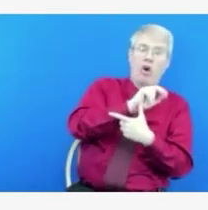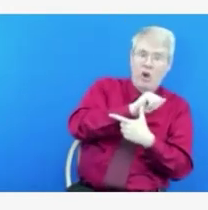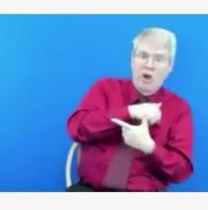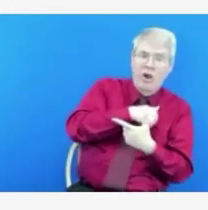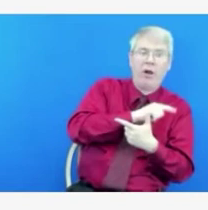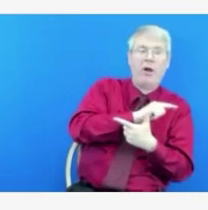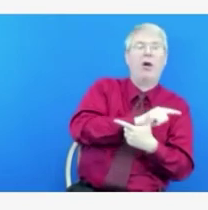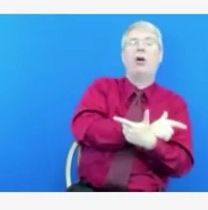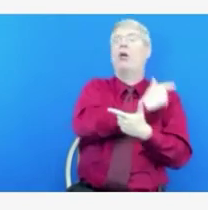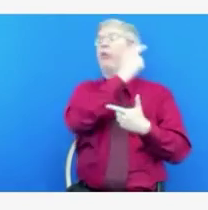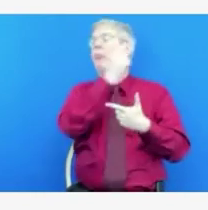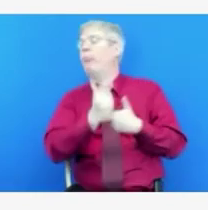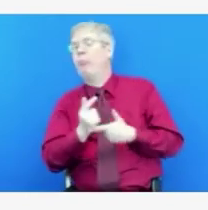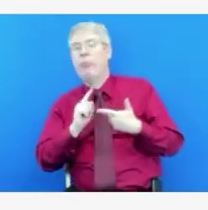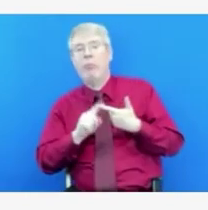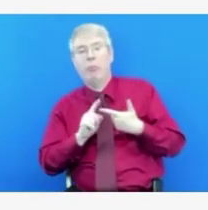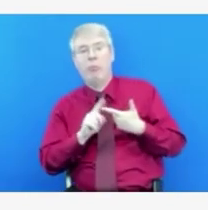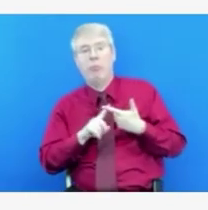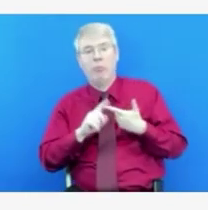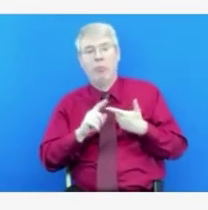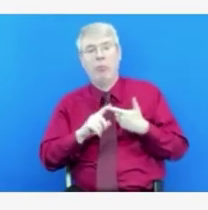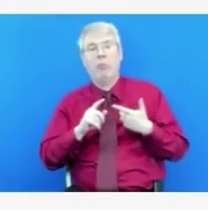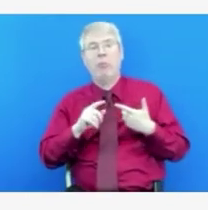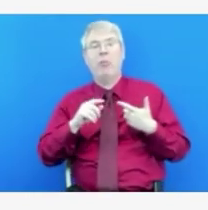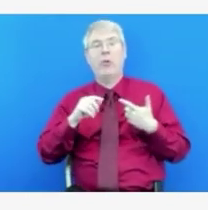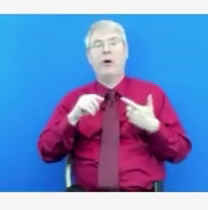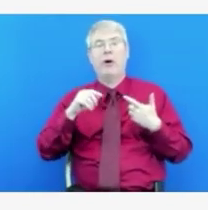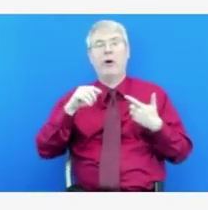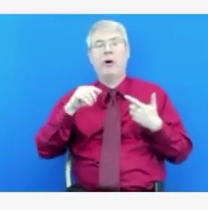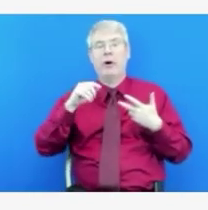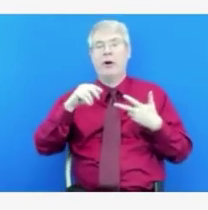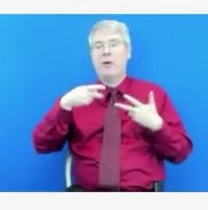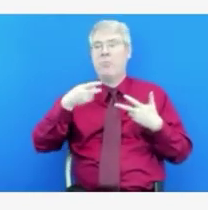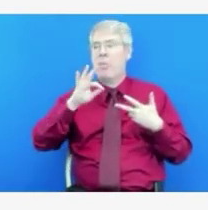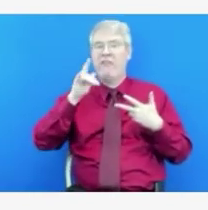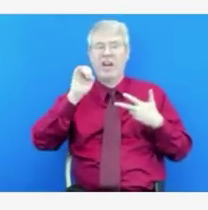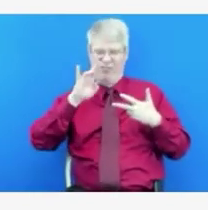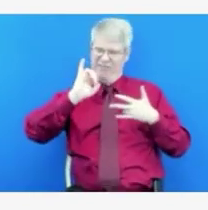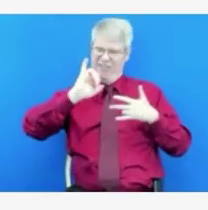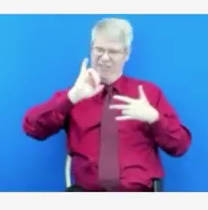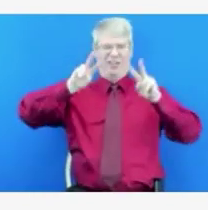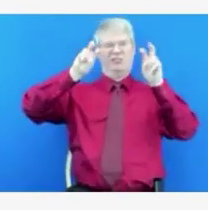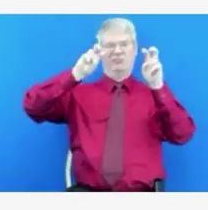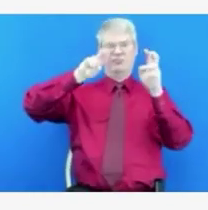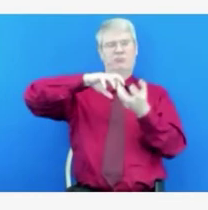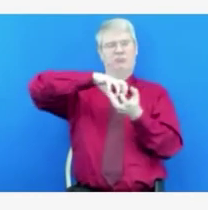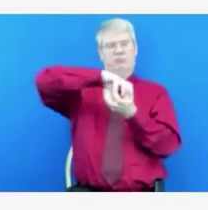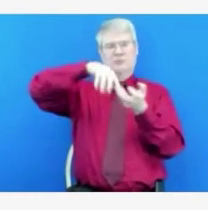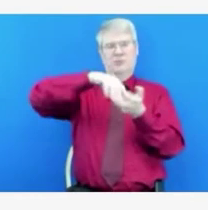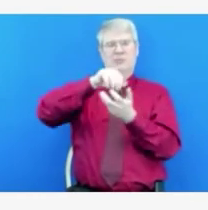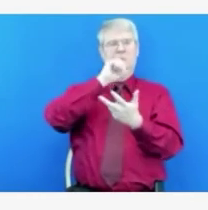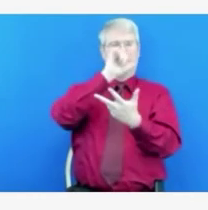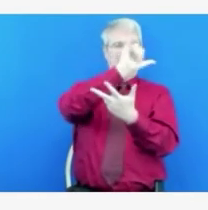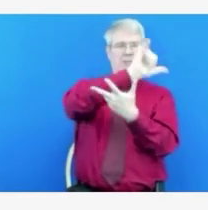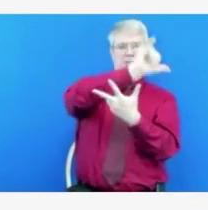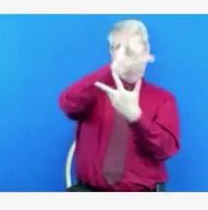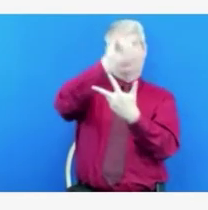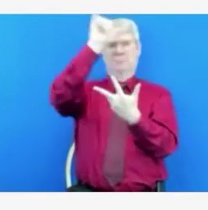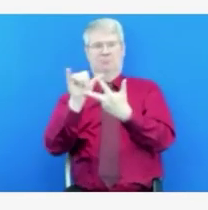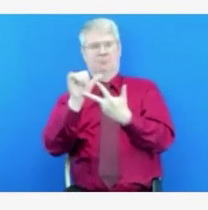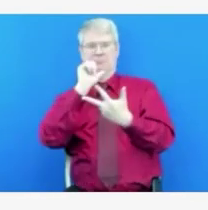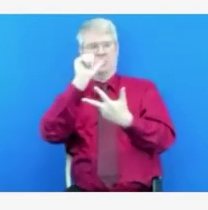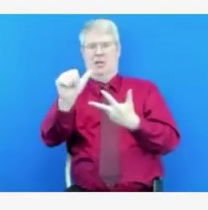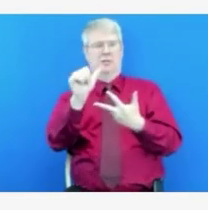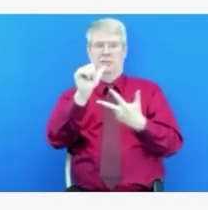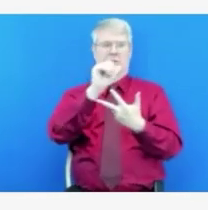that data will be discussed Thursday and Friday, and that will be very interesting and have a lot of impact on people who may not have gone the traditional route or may have gotten